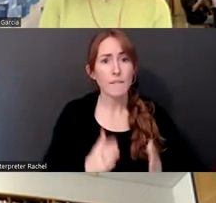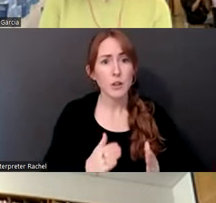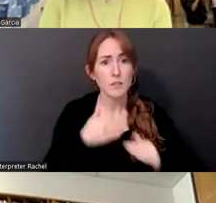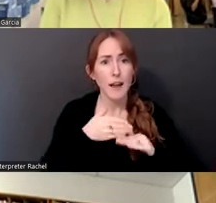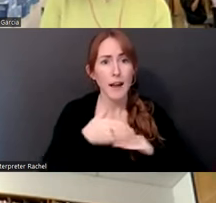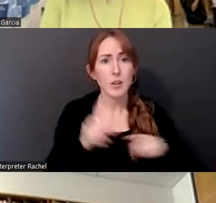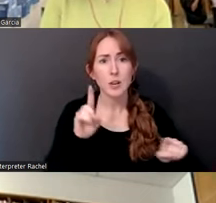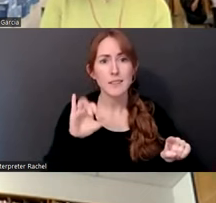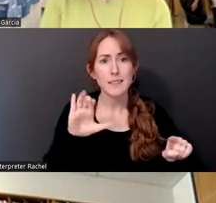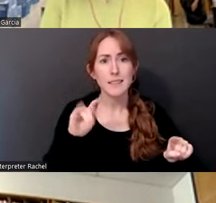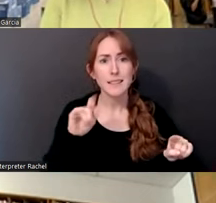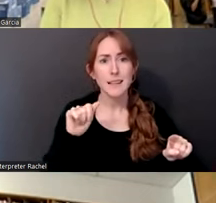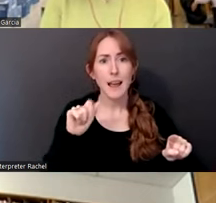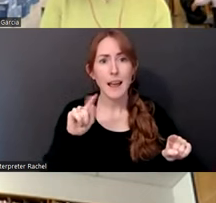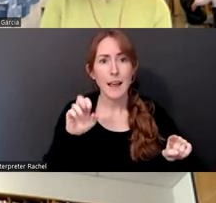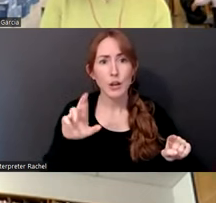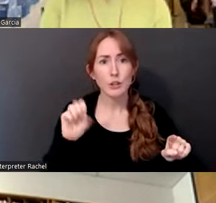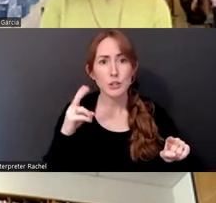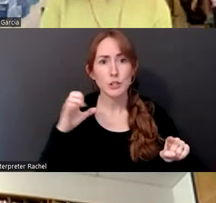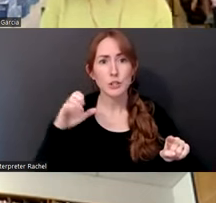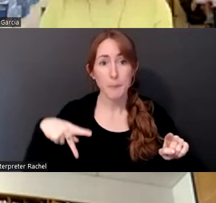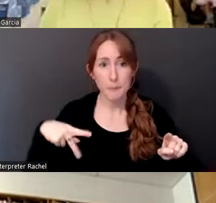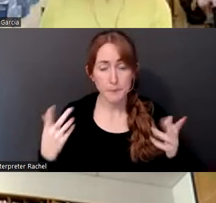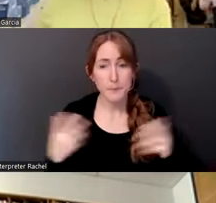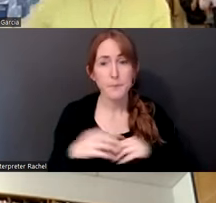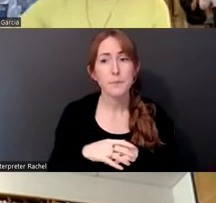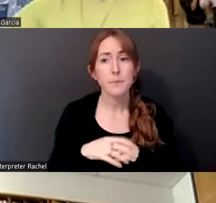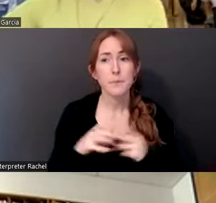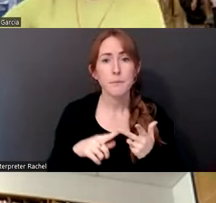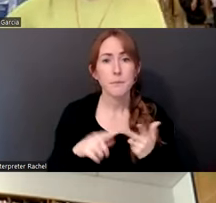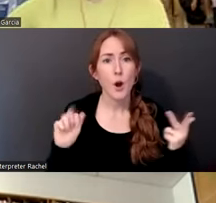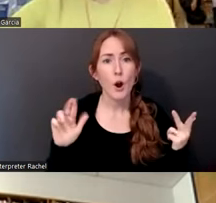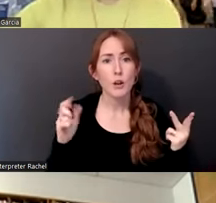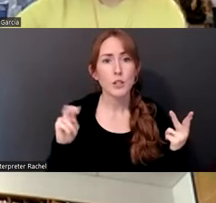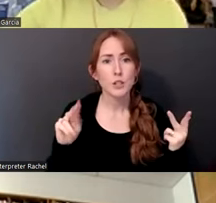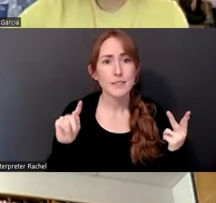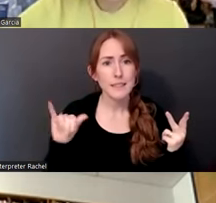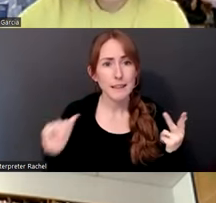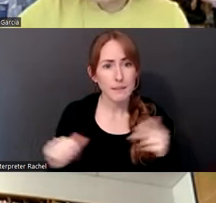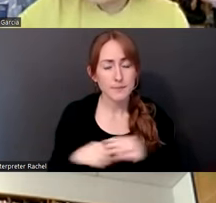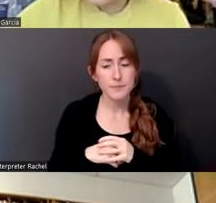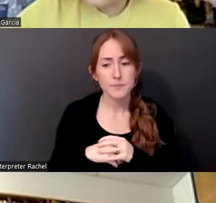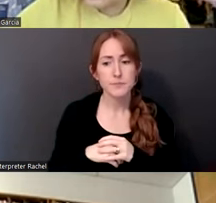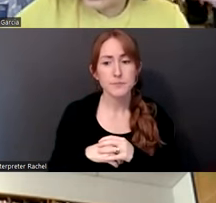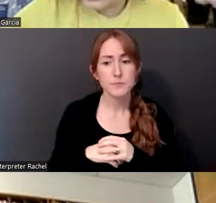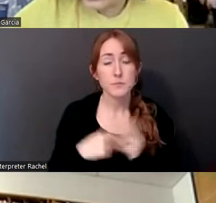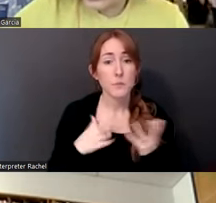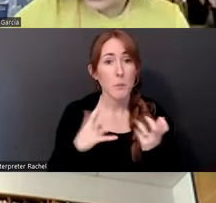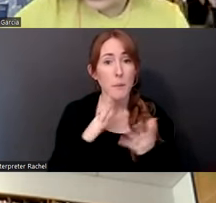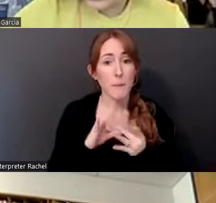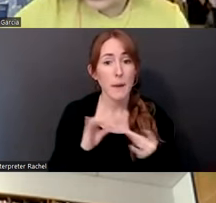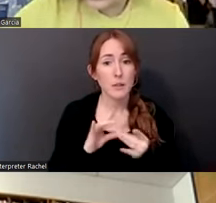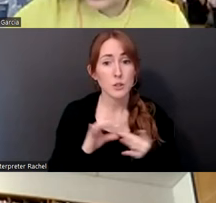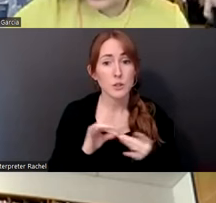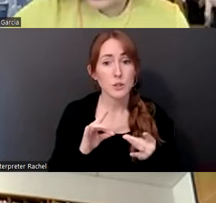and one in, in Argentina. So, um, what I, I'd like to, you know, to mention here is that, uh, while I discussed with people